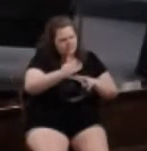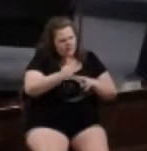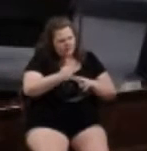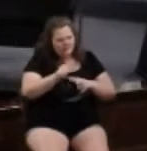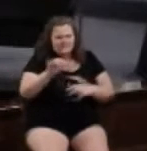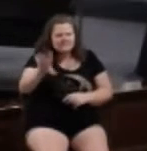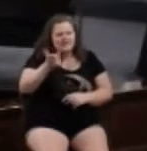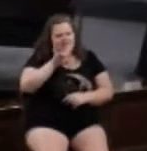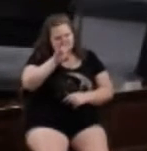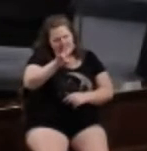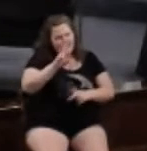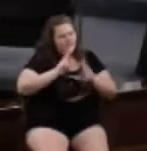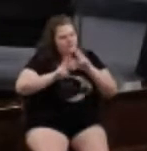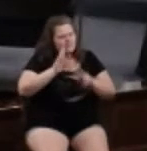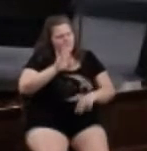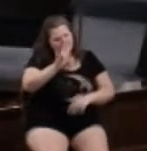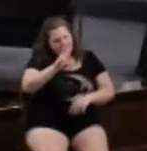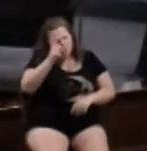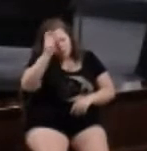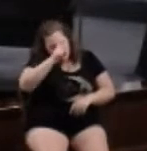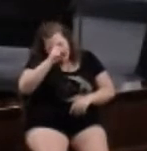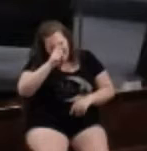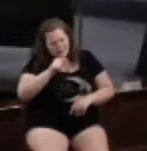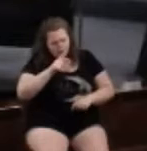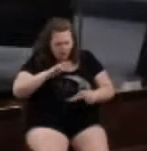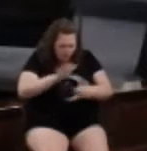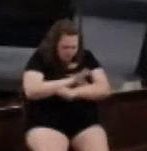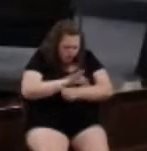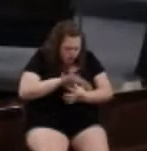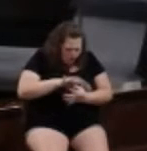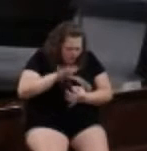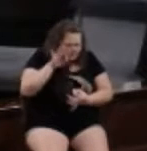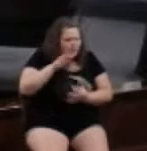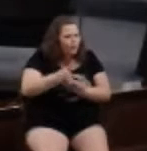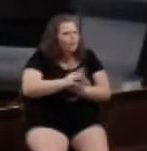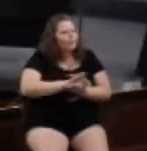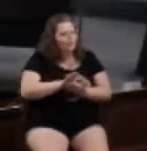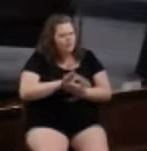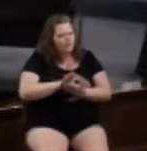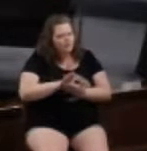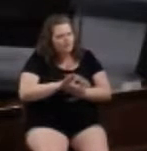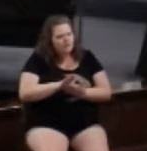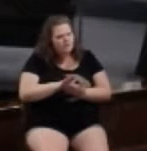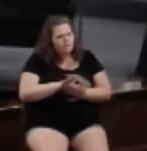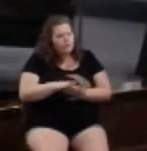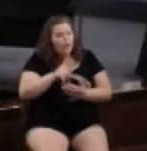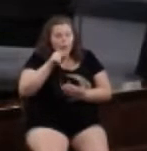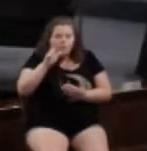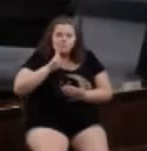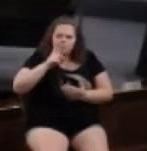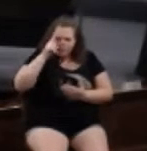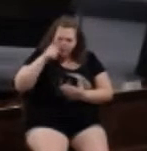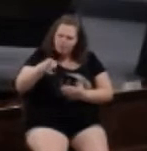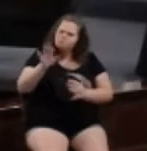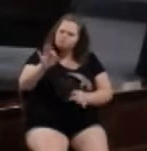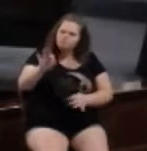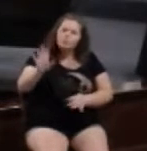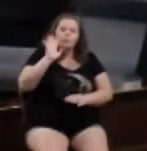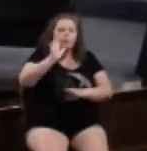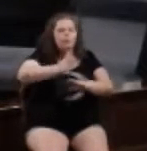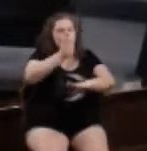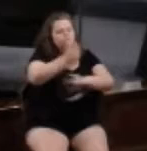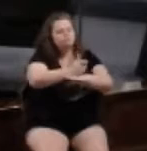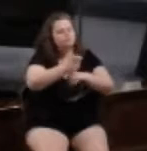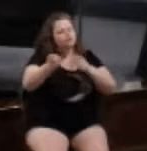seven men, wise and full of the Holy Spirit, who are well thought of by everyone, and we will put them in charge of this